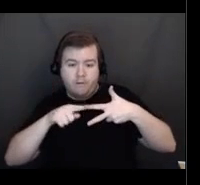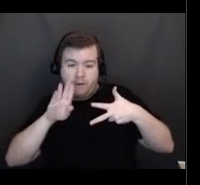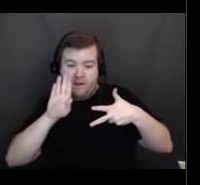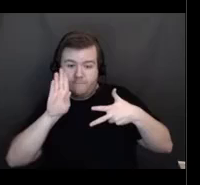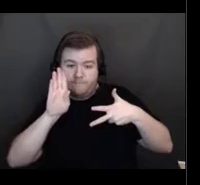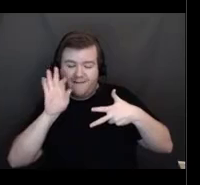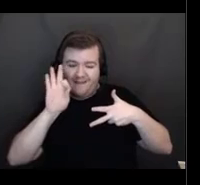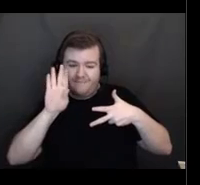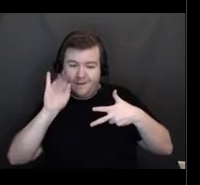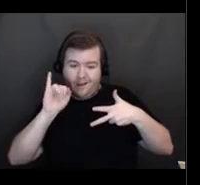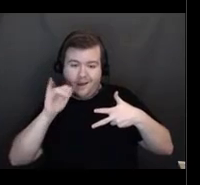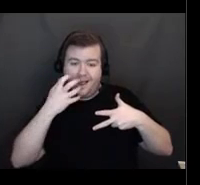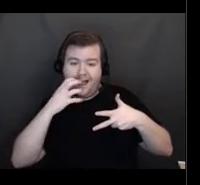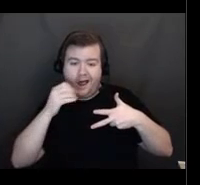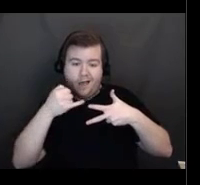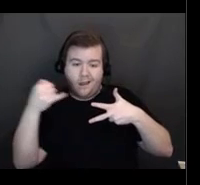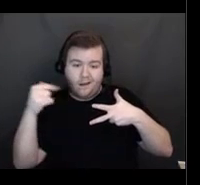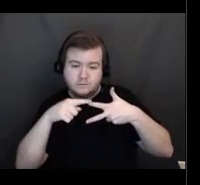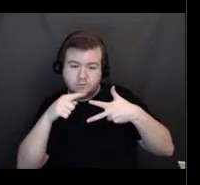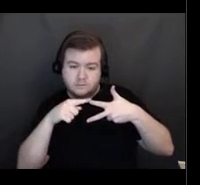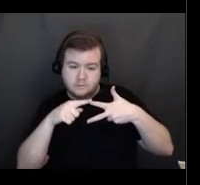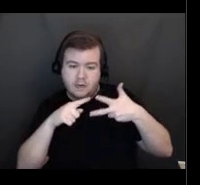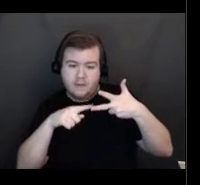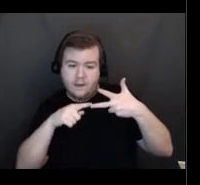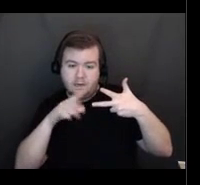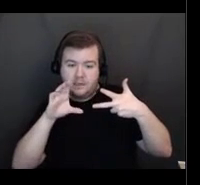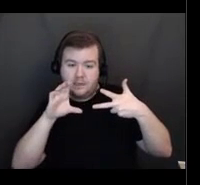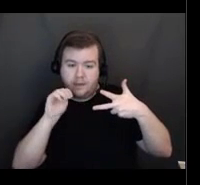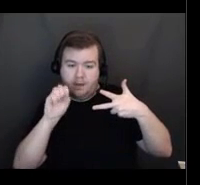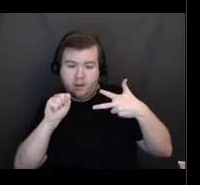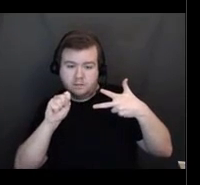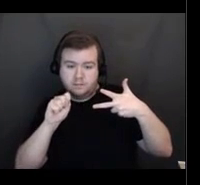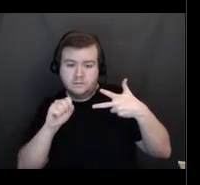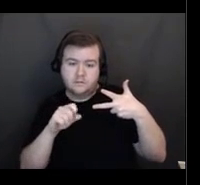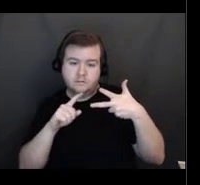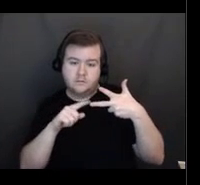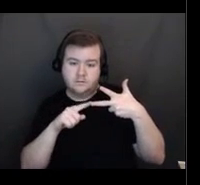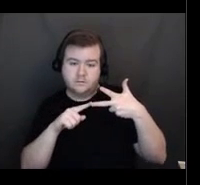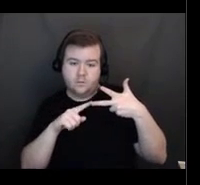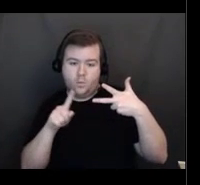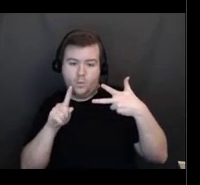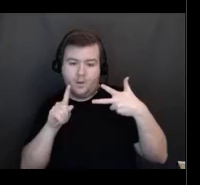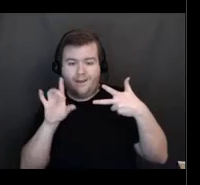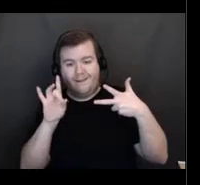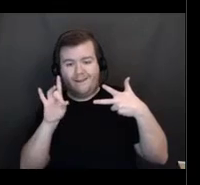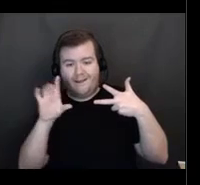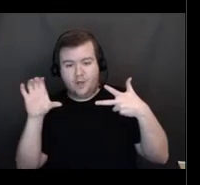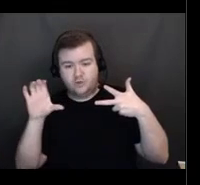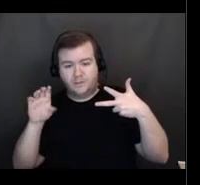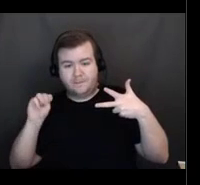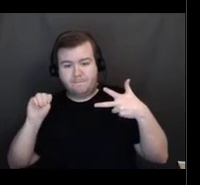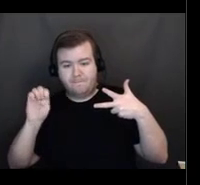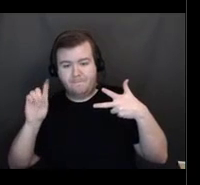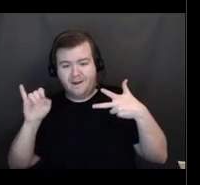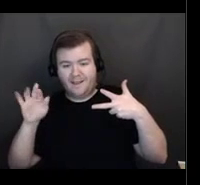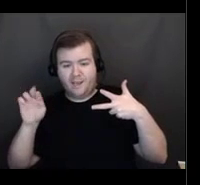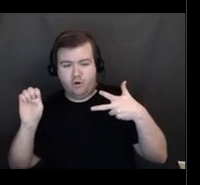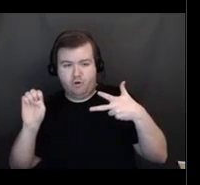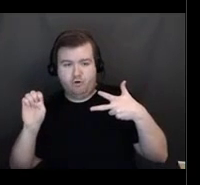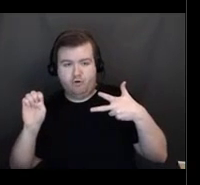1-800-CALL-FBI. And then through CMS Medicare hotline, 1-800-MEDICARE. So they really should